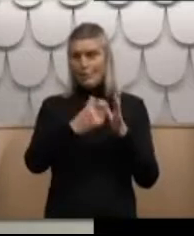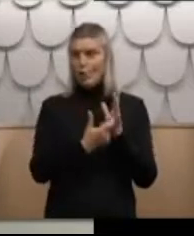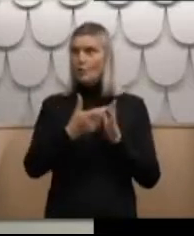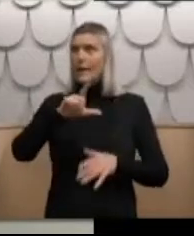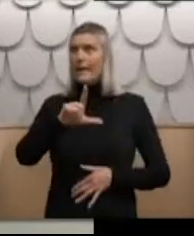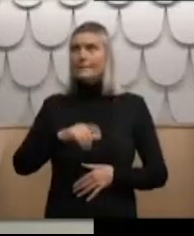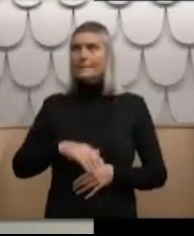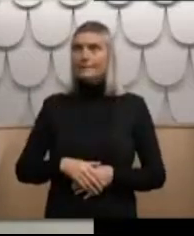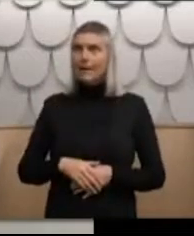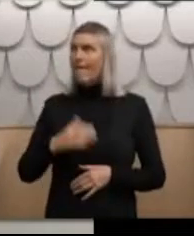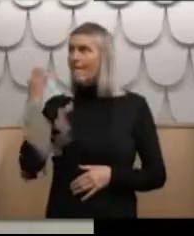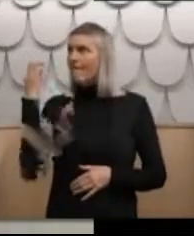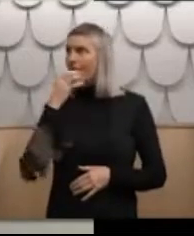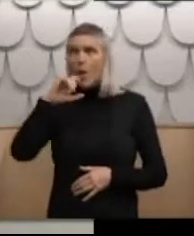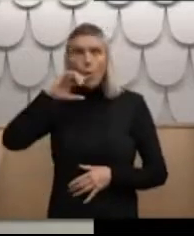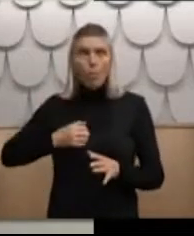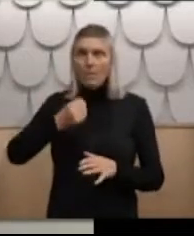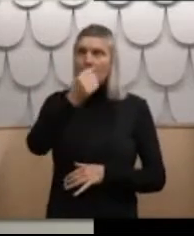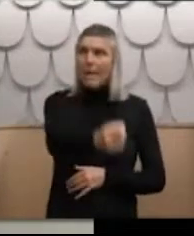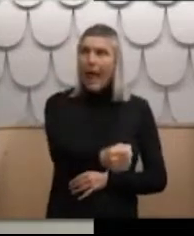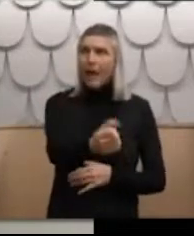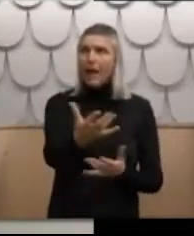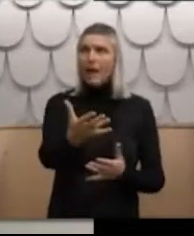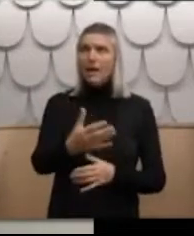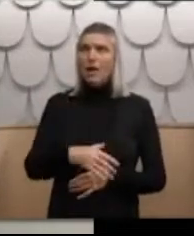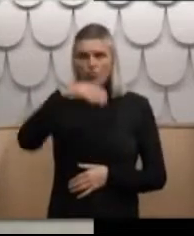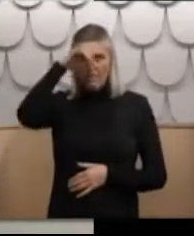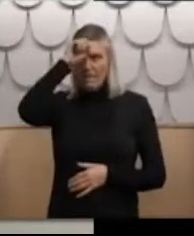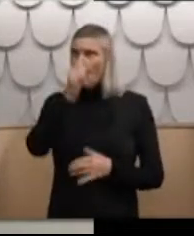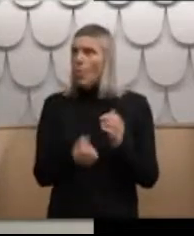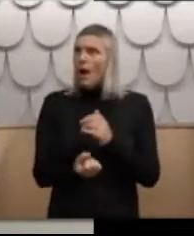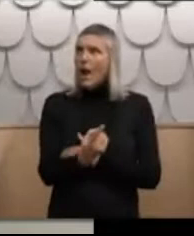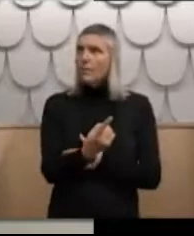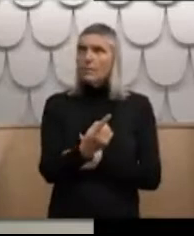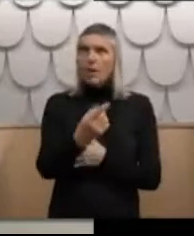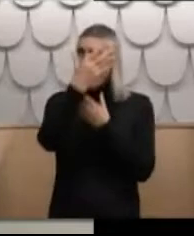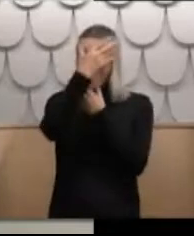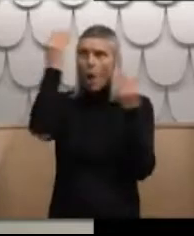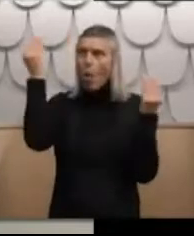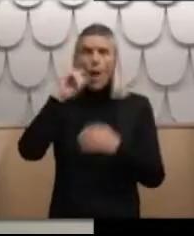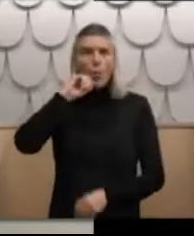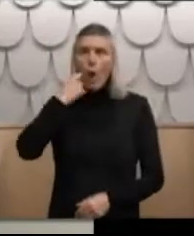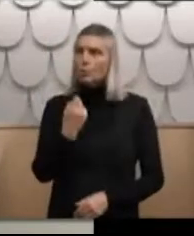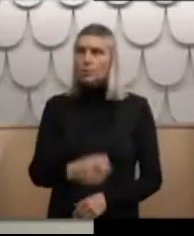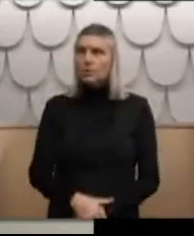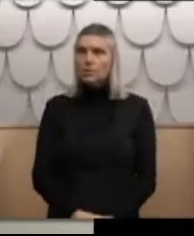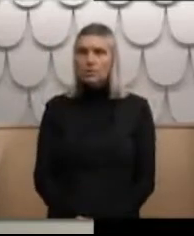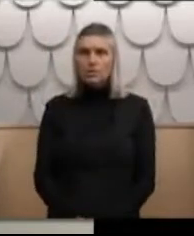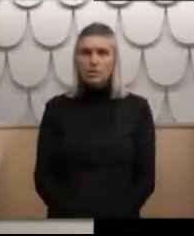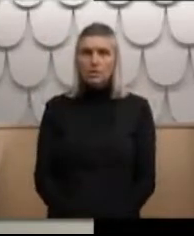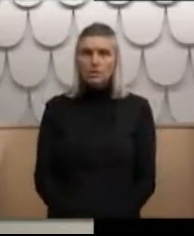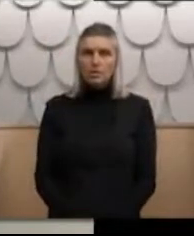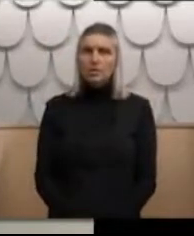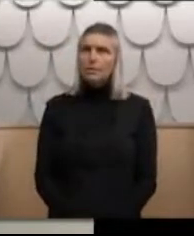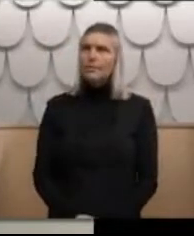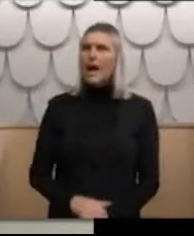Lake Ellets and the memories of what happened do not just go away because we have been let out. It is something we